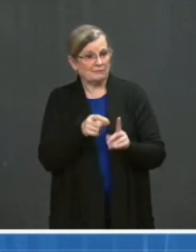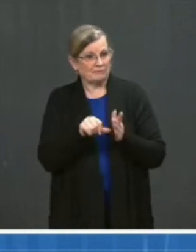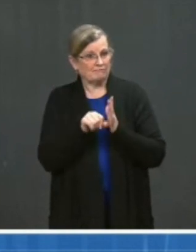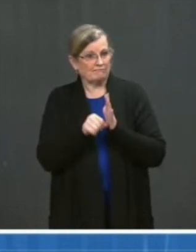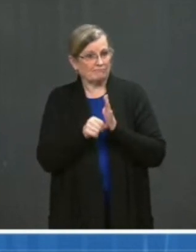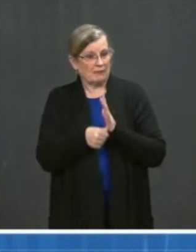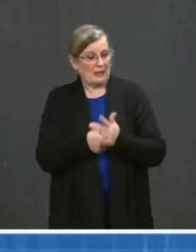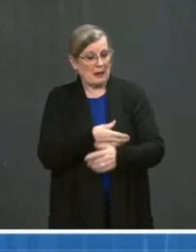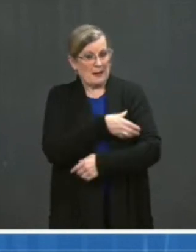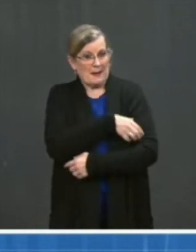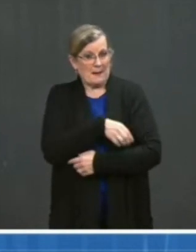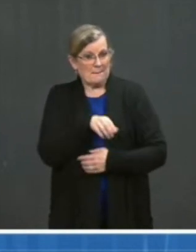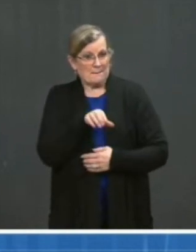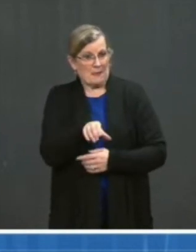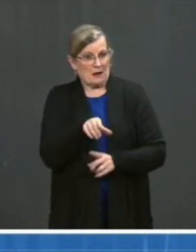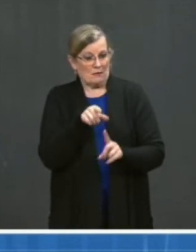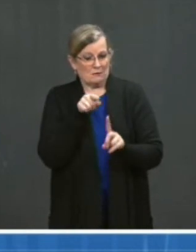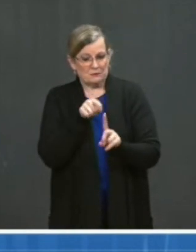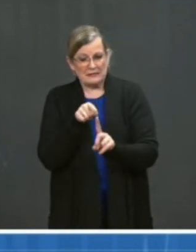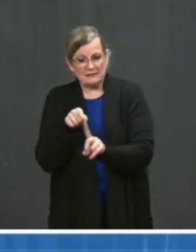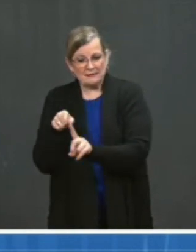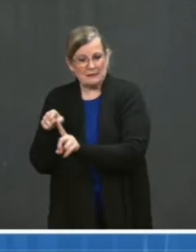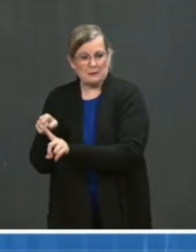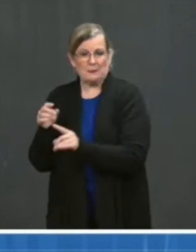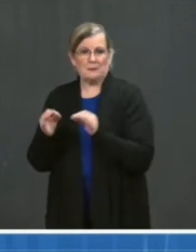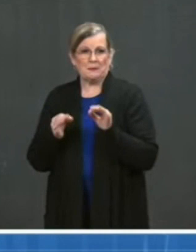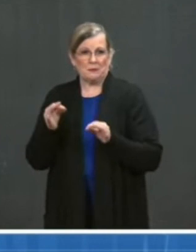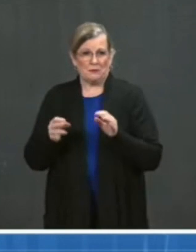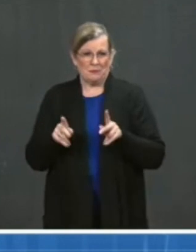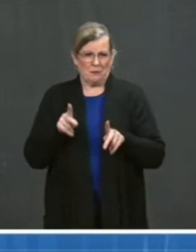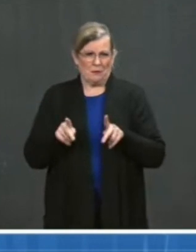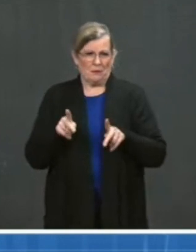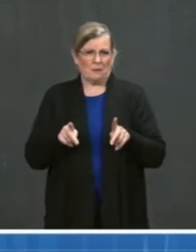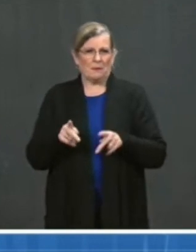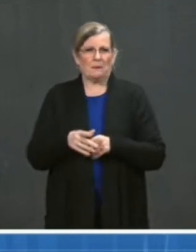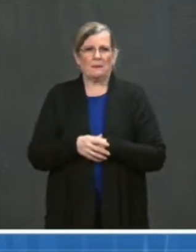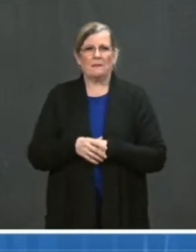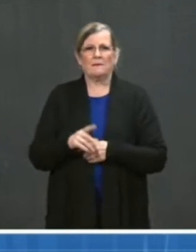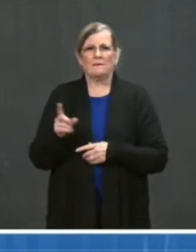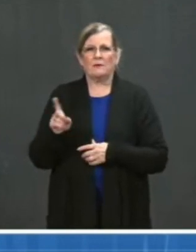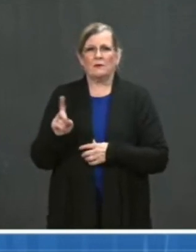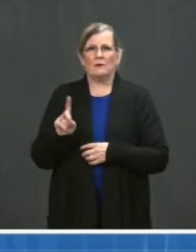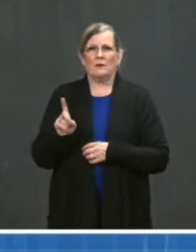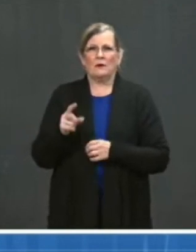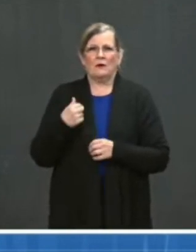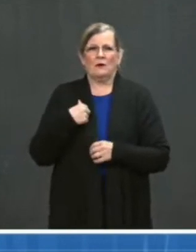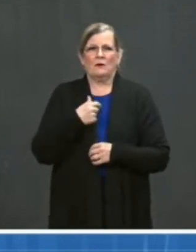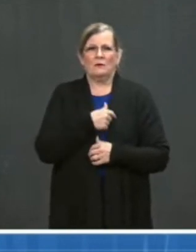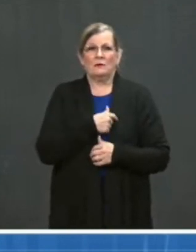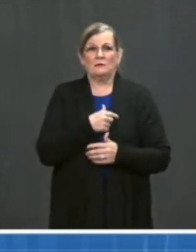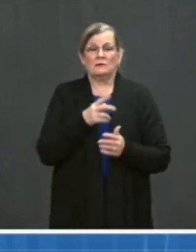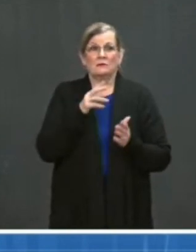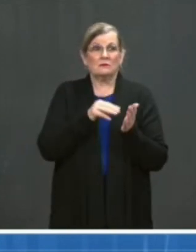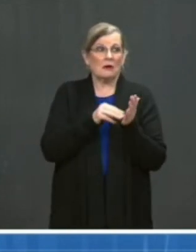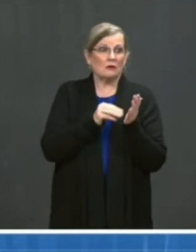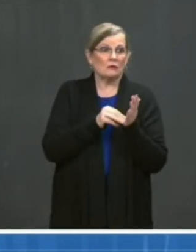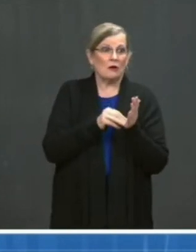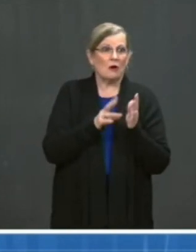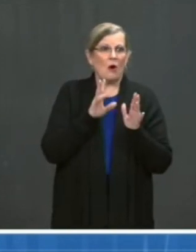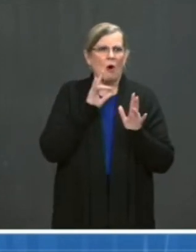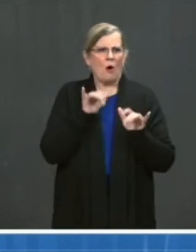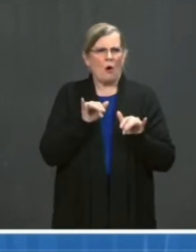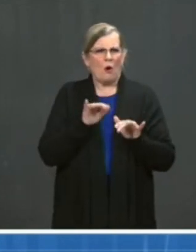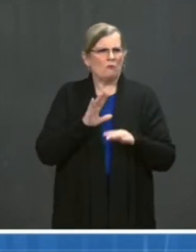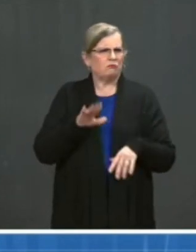I've seen this myself firsthand. I've seen how conversations with doctors have changed people's minds as they've realized that the